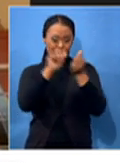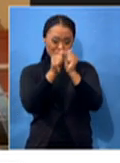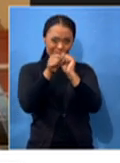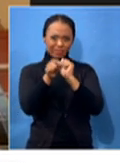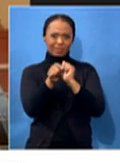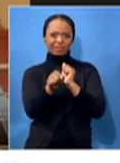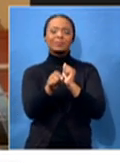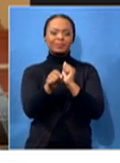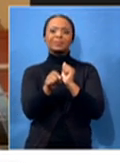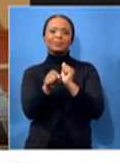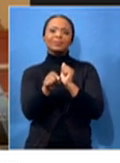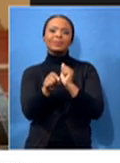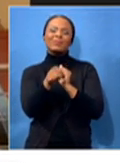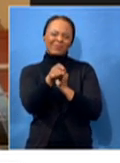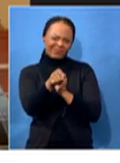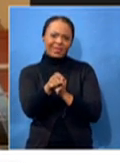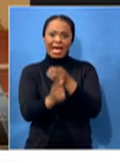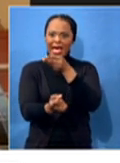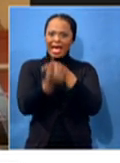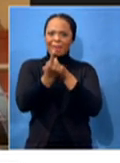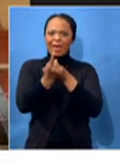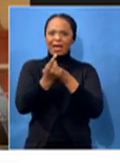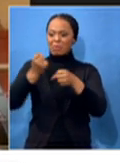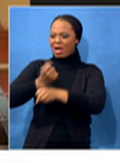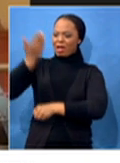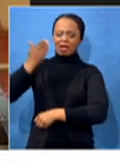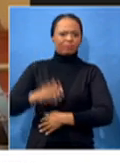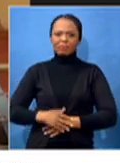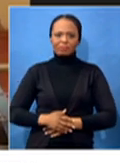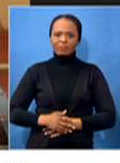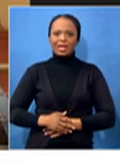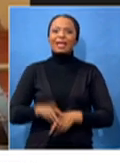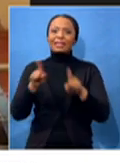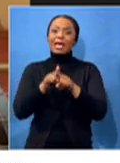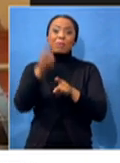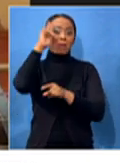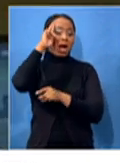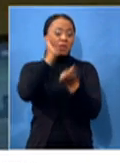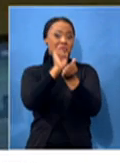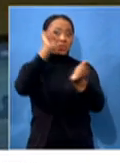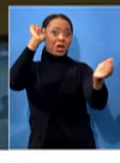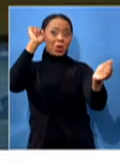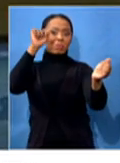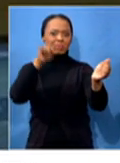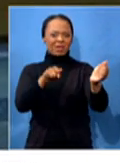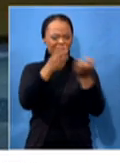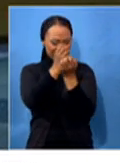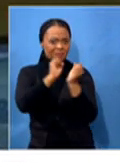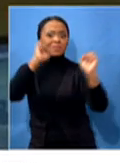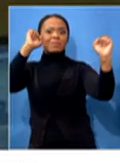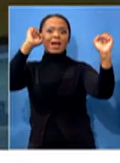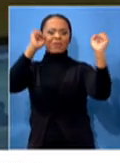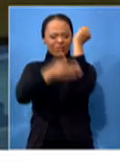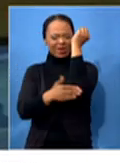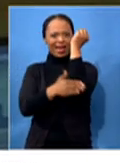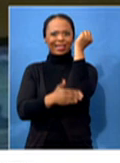shouldn't have been, you know, happening from the way to go. I would say the freedom in our country. We should have thrown, you